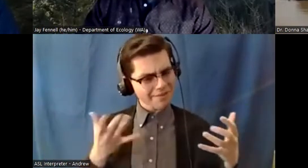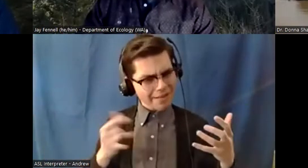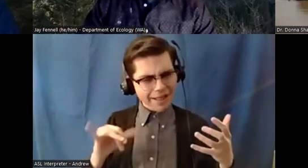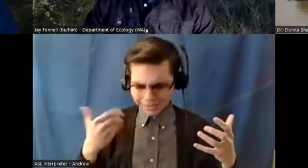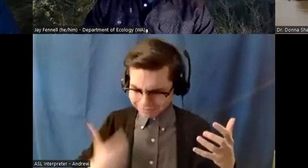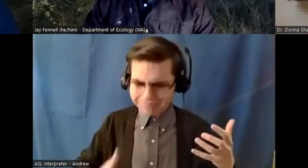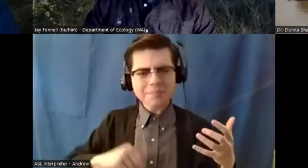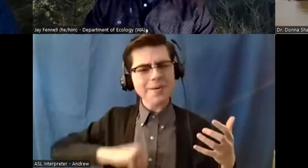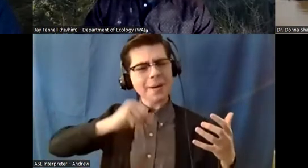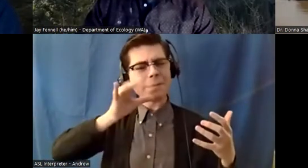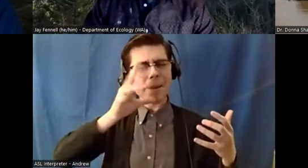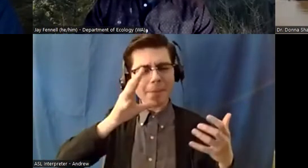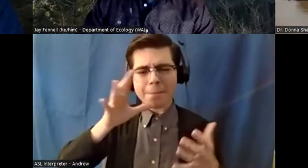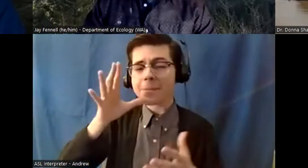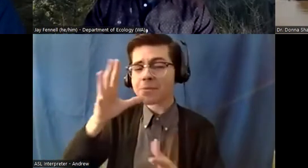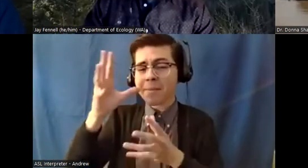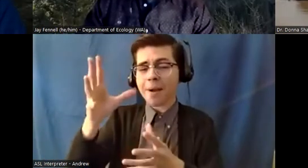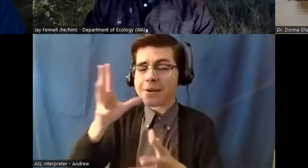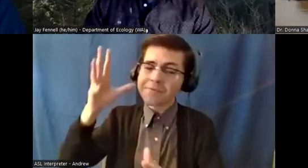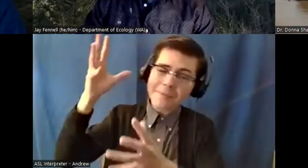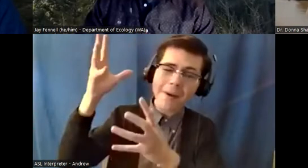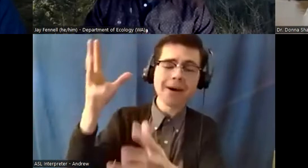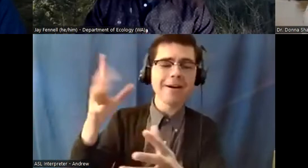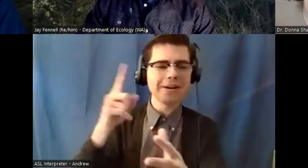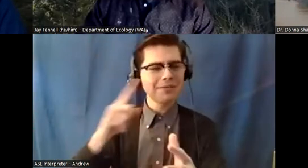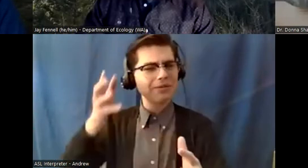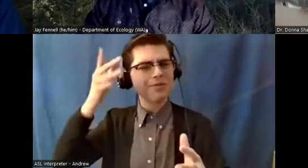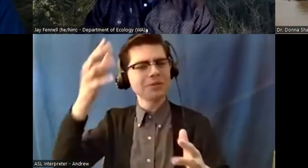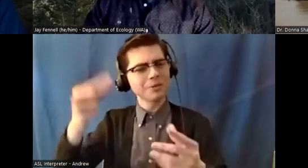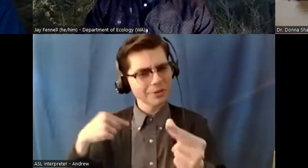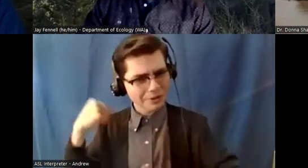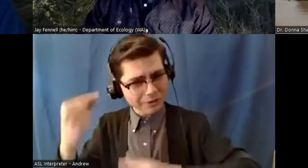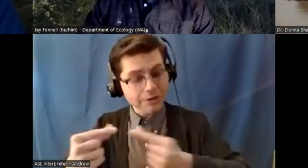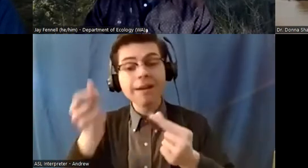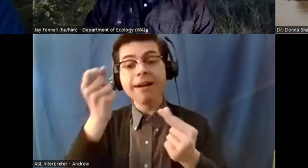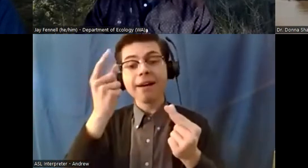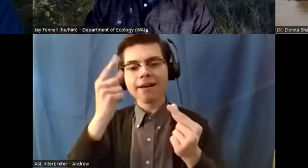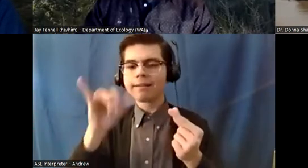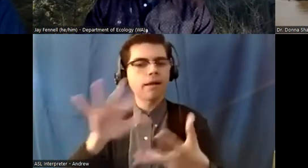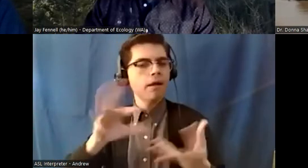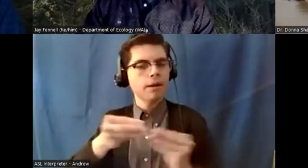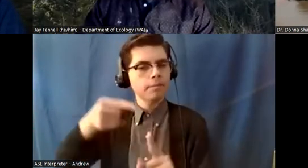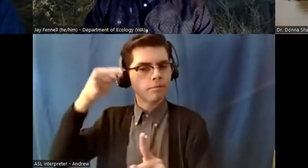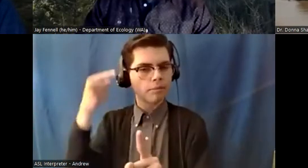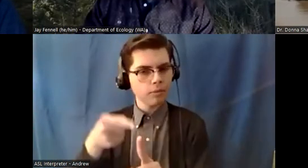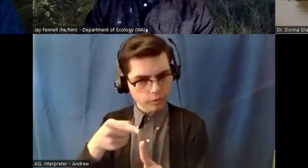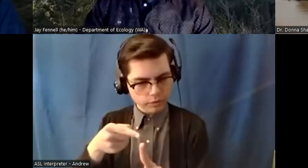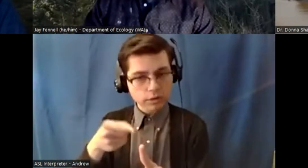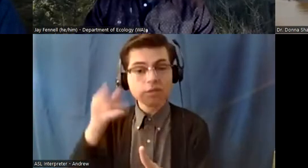but that's what it's all about we have to have those future generations entering the stream to help